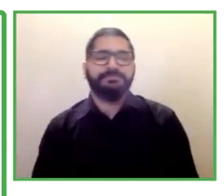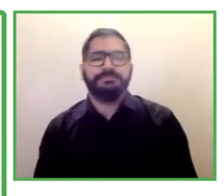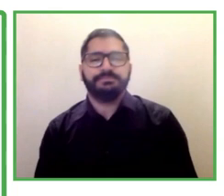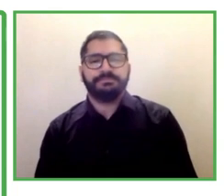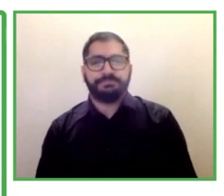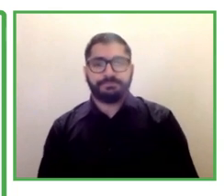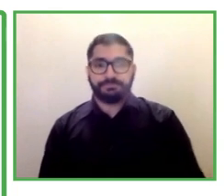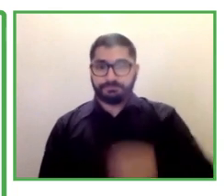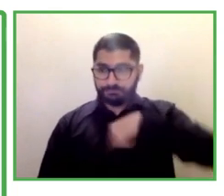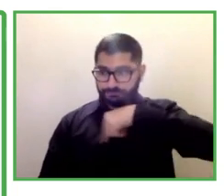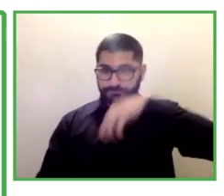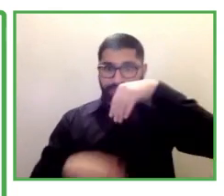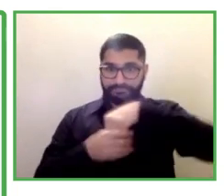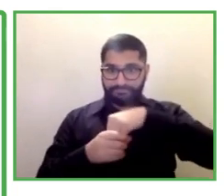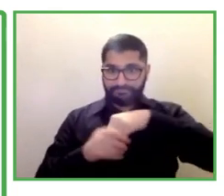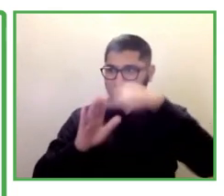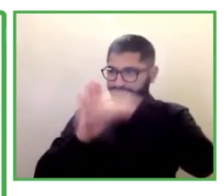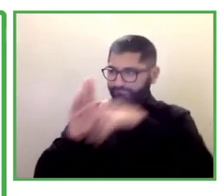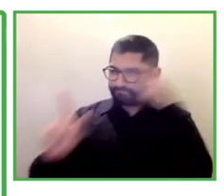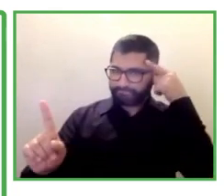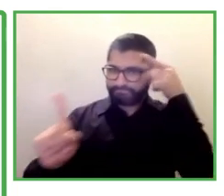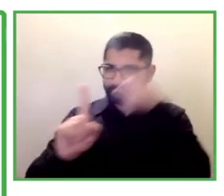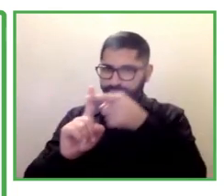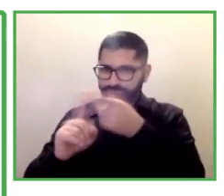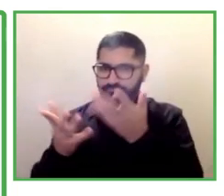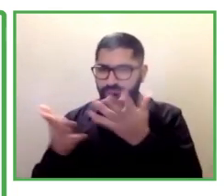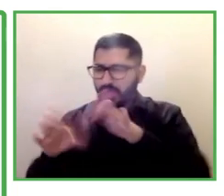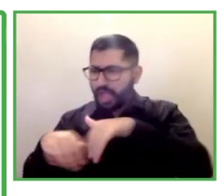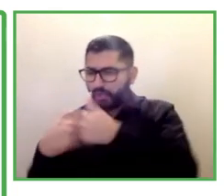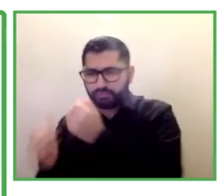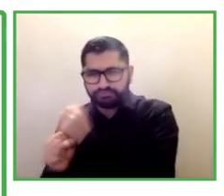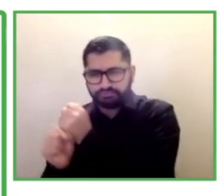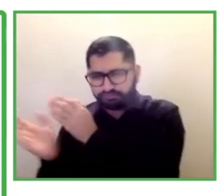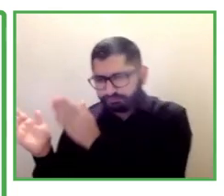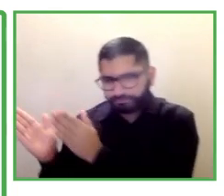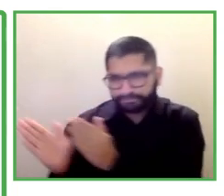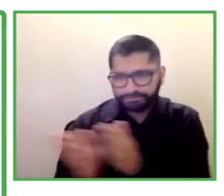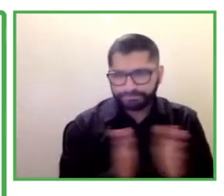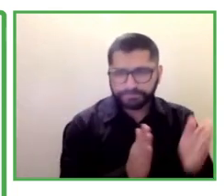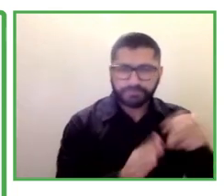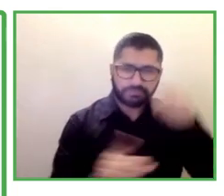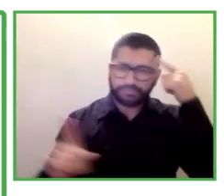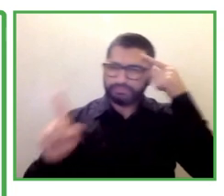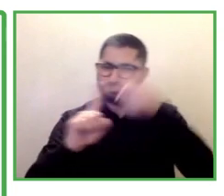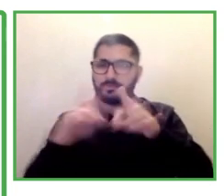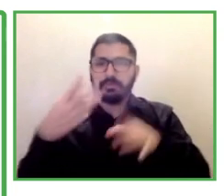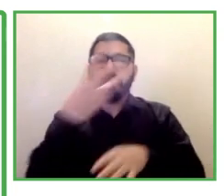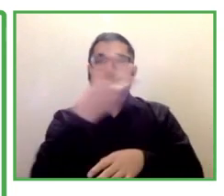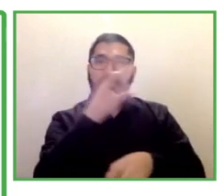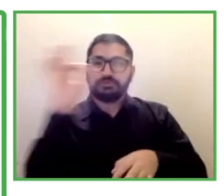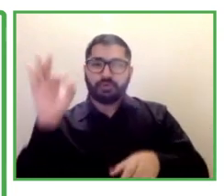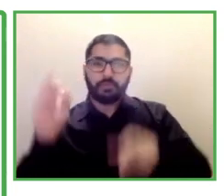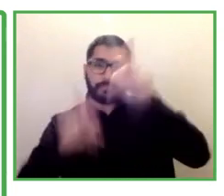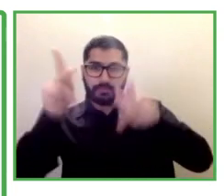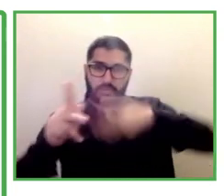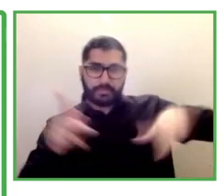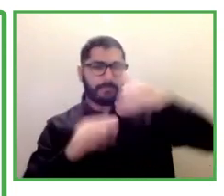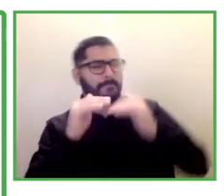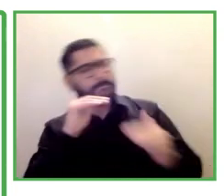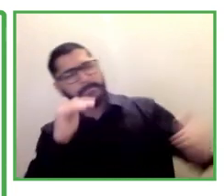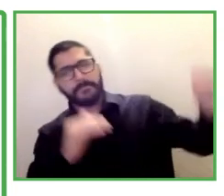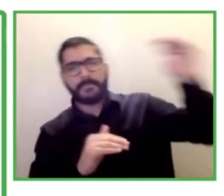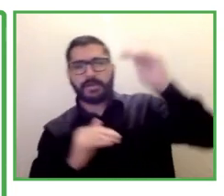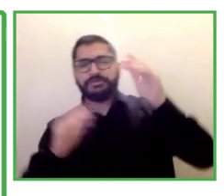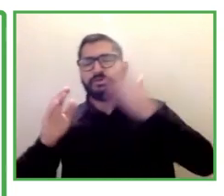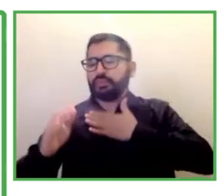we also really want to explore new ways to actually share this program with eligible students across australia um we